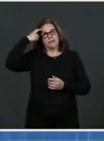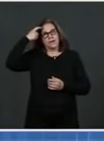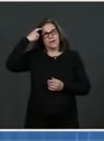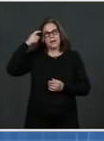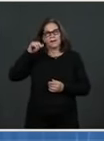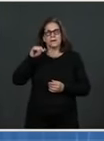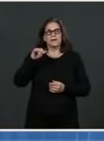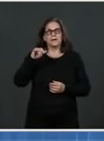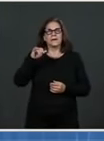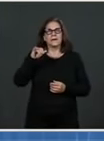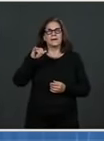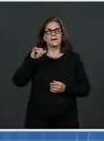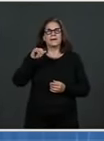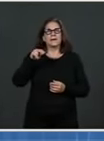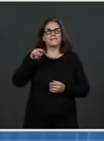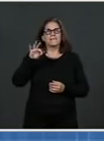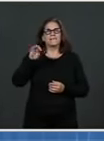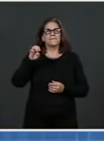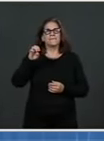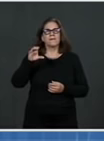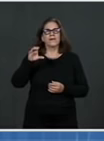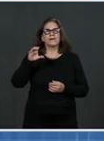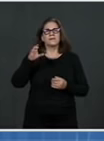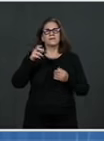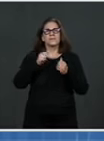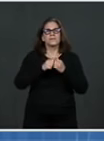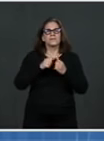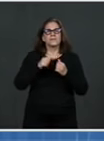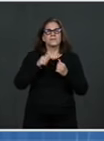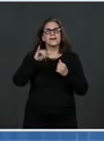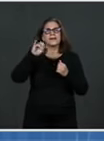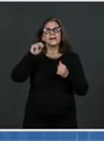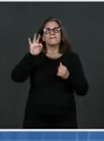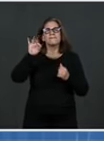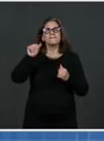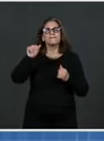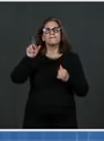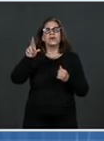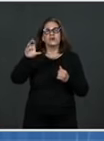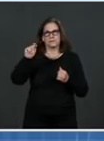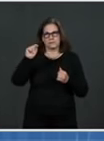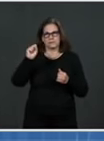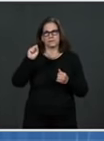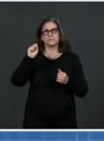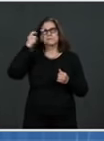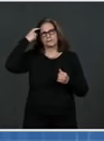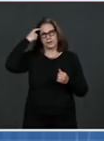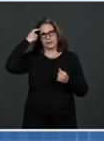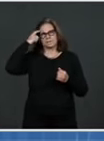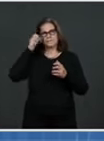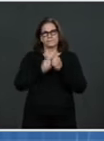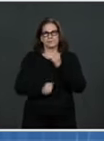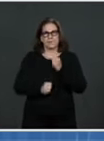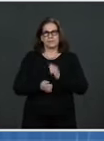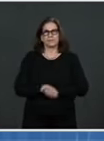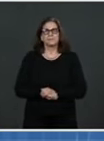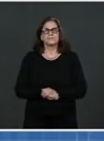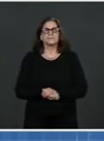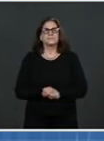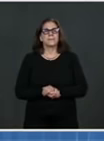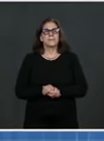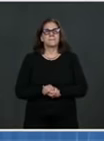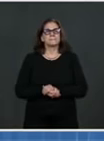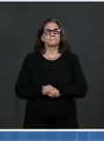slide, with the arrow pointing to the infarcted part of the brain. Bottom line, as Dr.